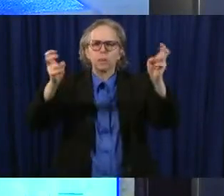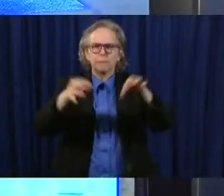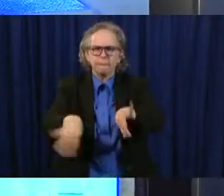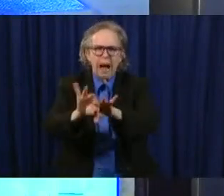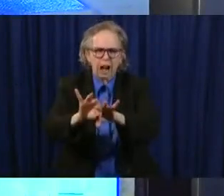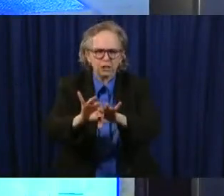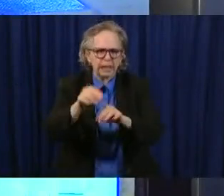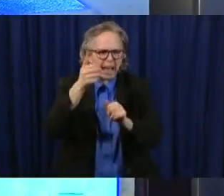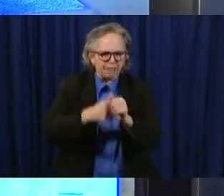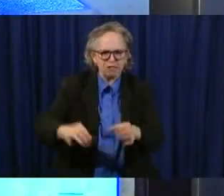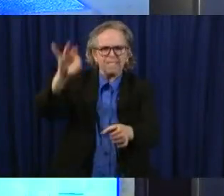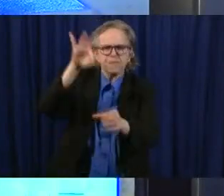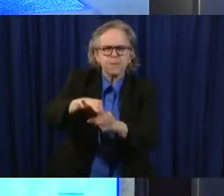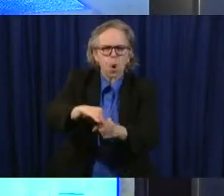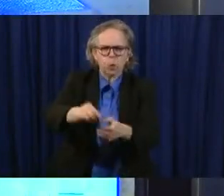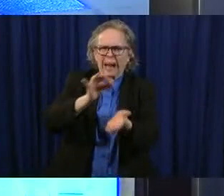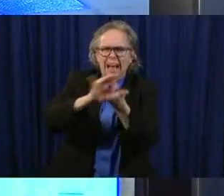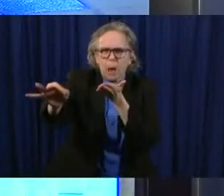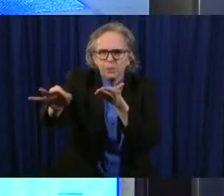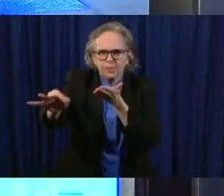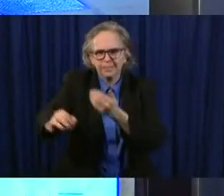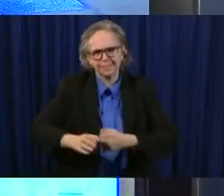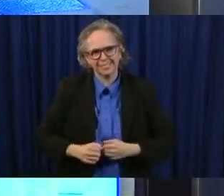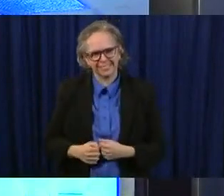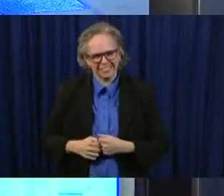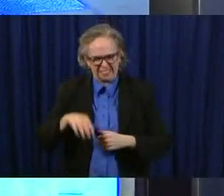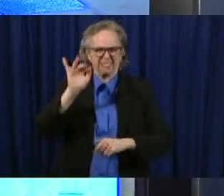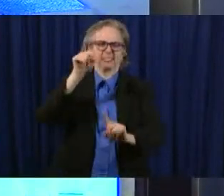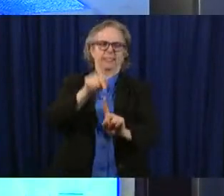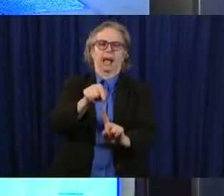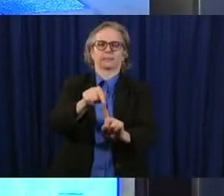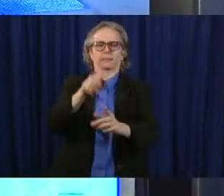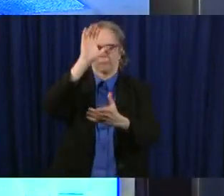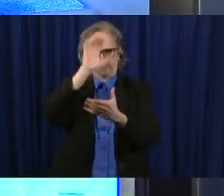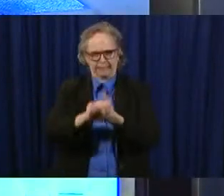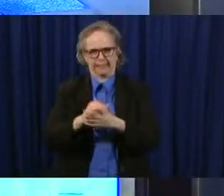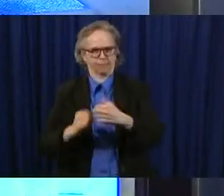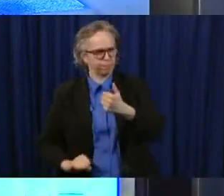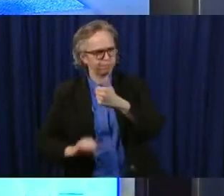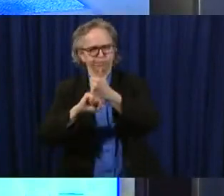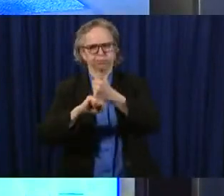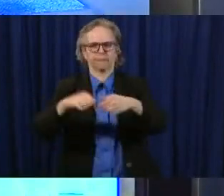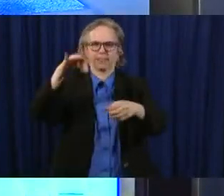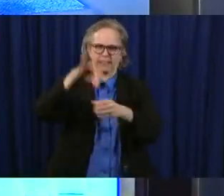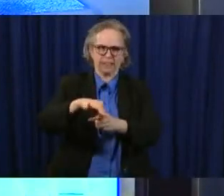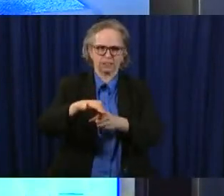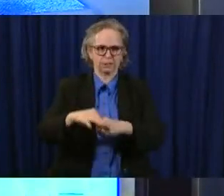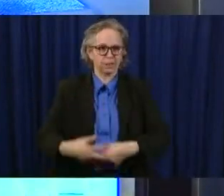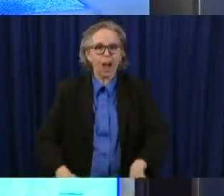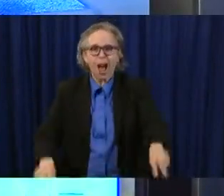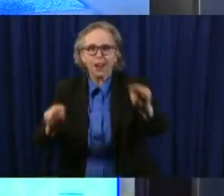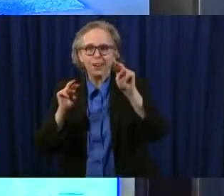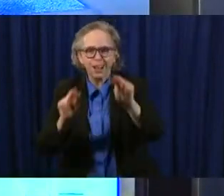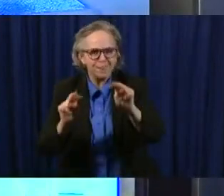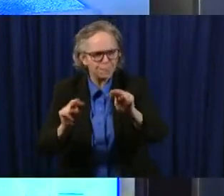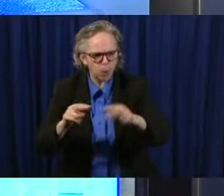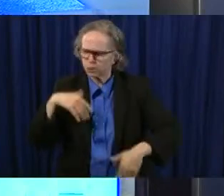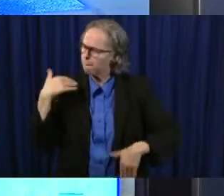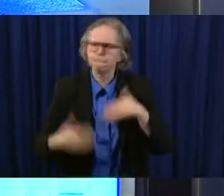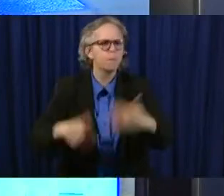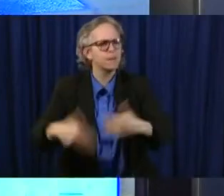that's the spirit that we've taken in this election we look forward to getting it concluded tonight and moving on to making sure that we're prepared for november